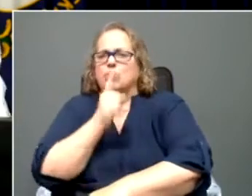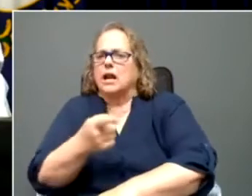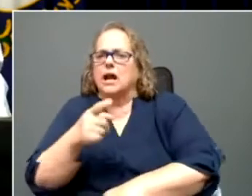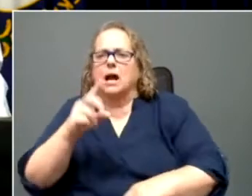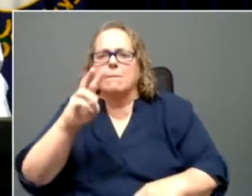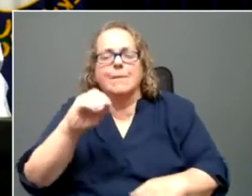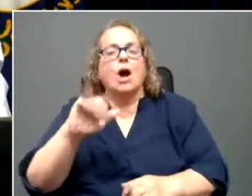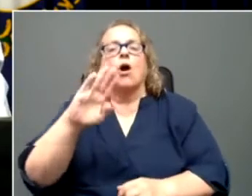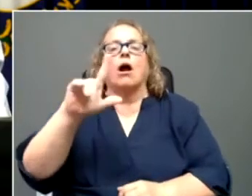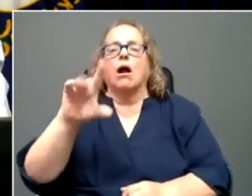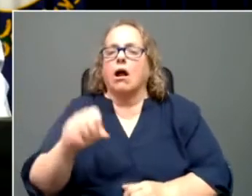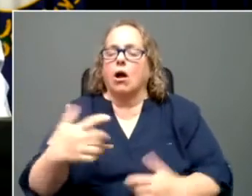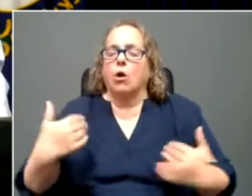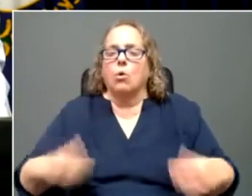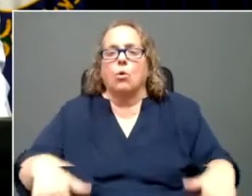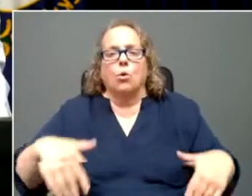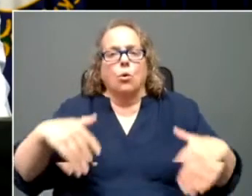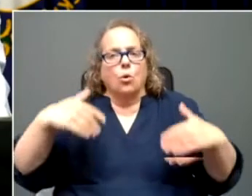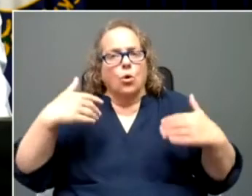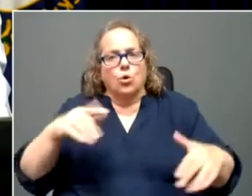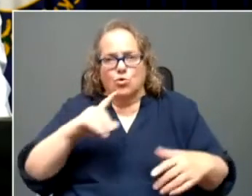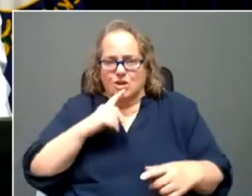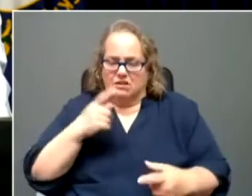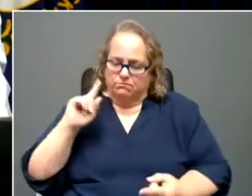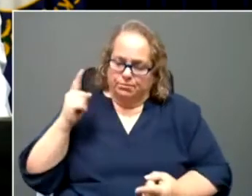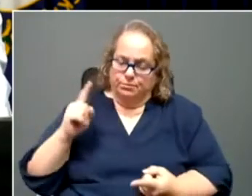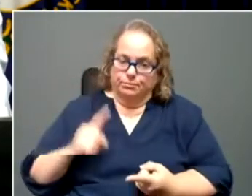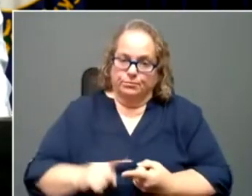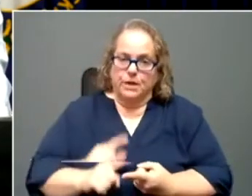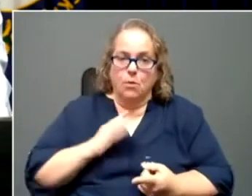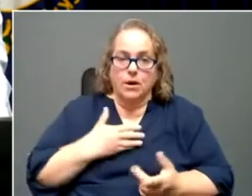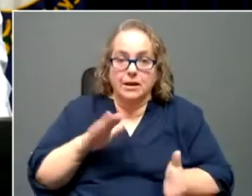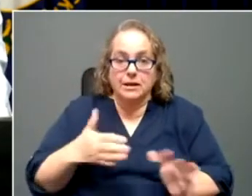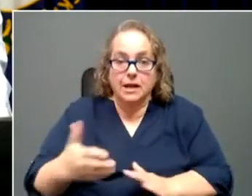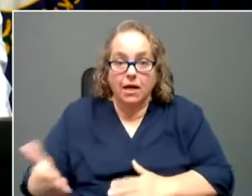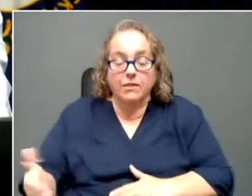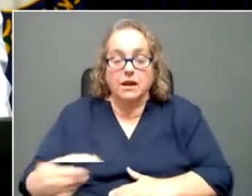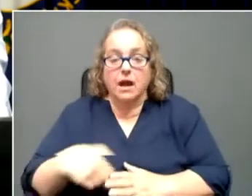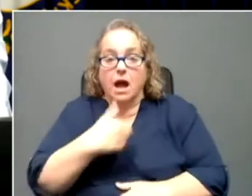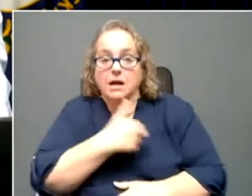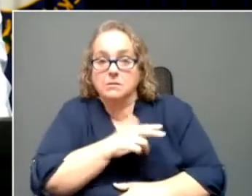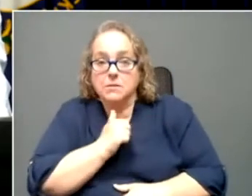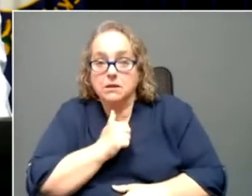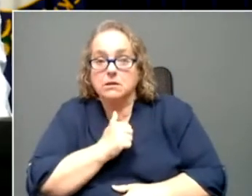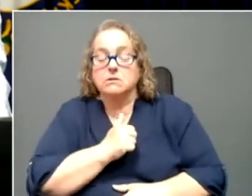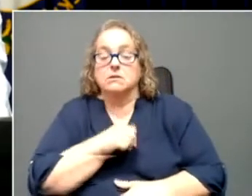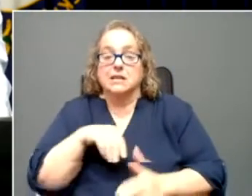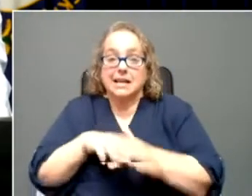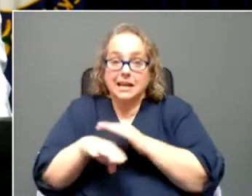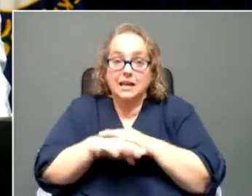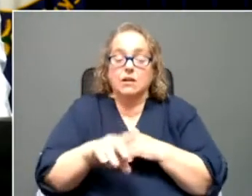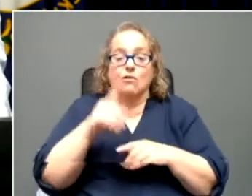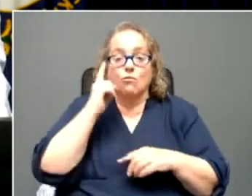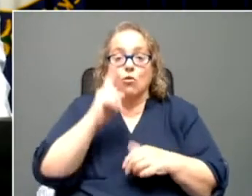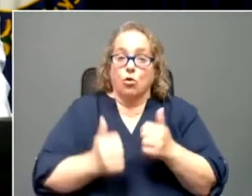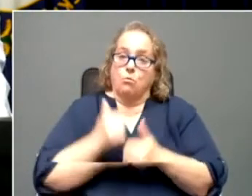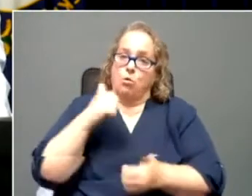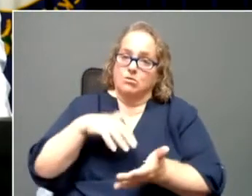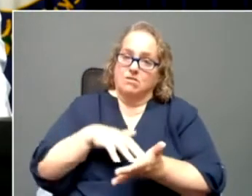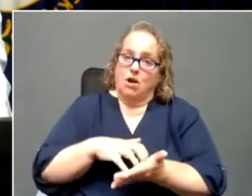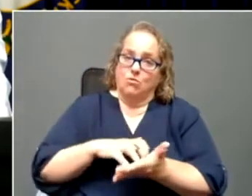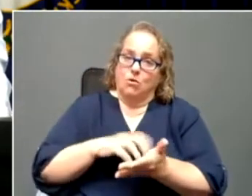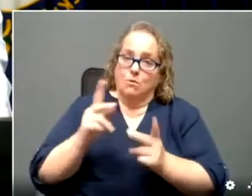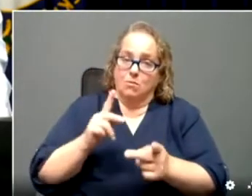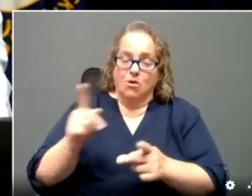effectively ended death and hospitalization for the most vulnerable. They are saving